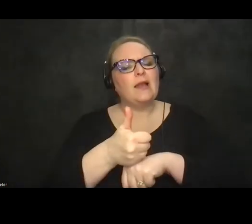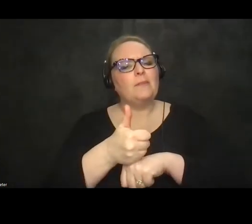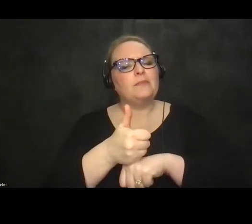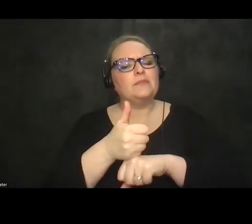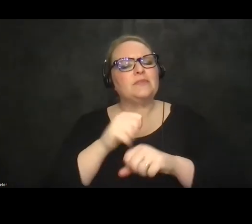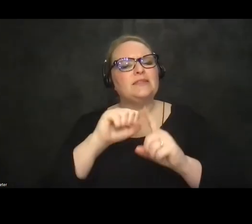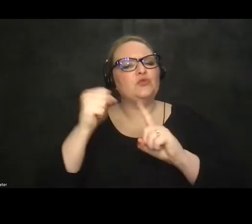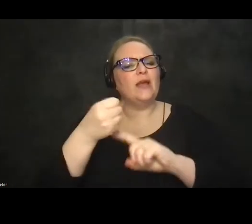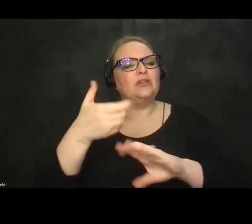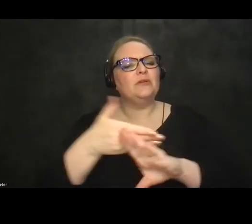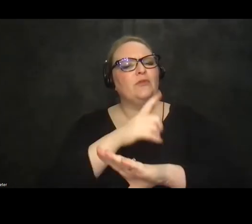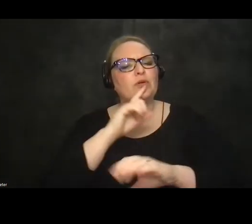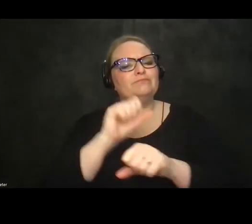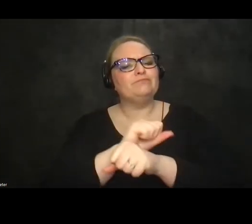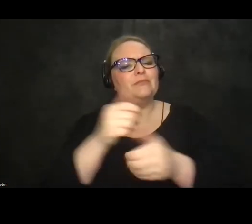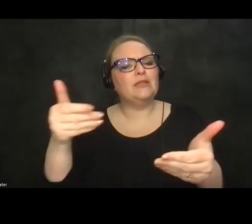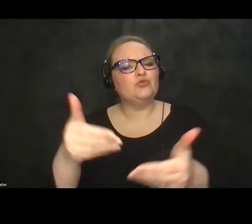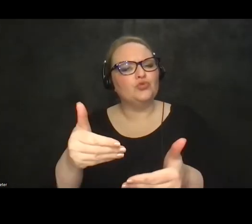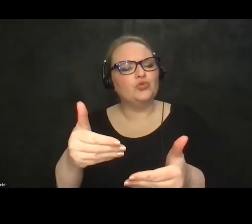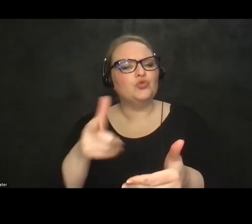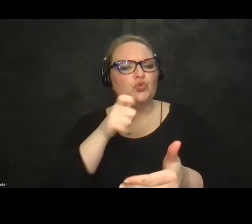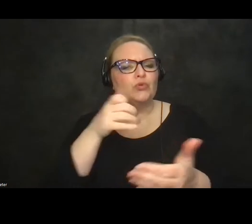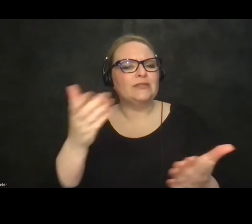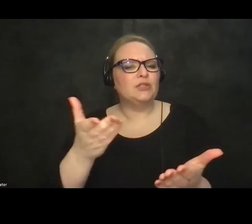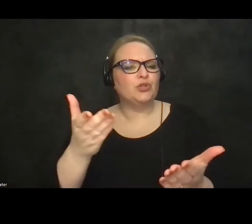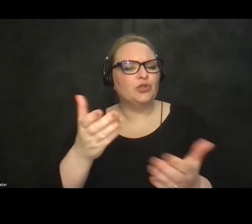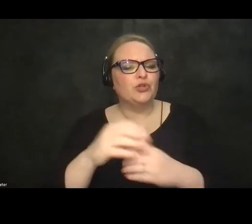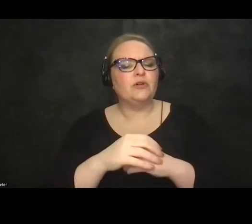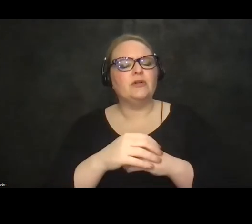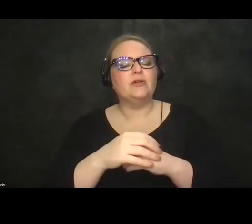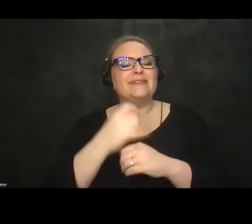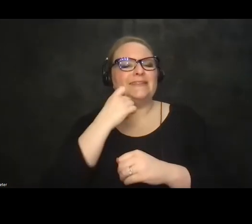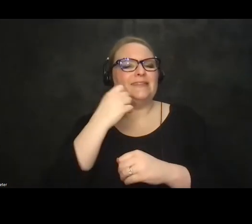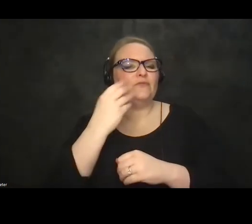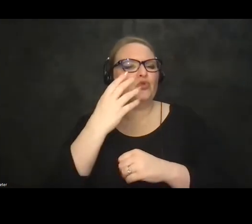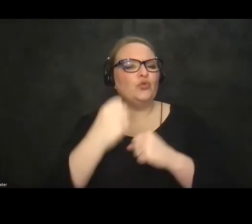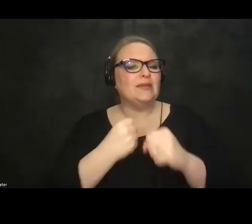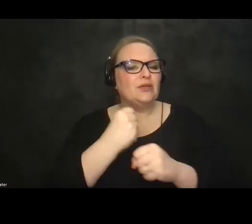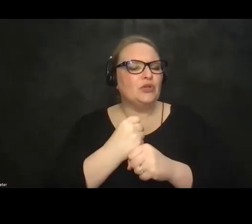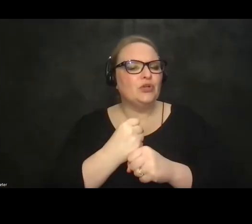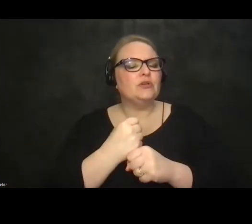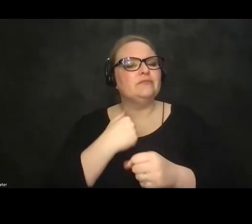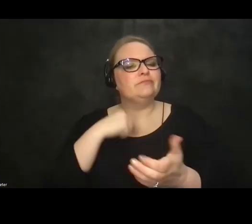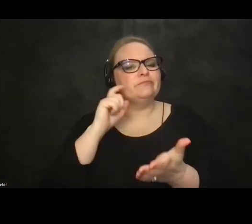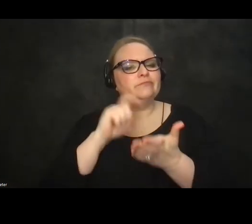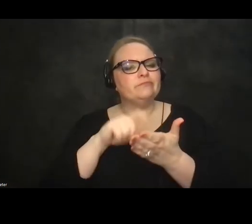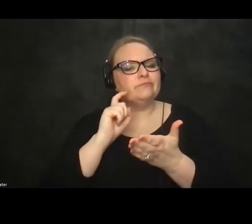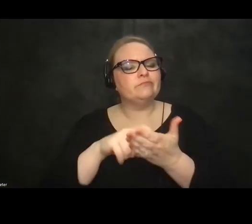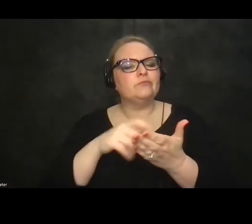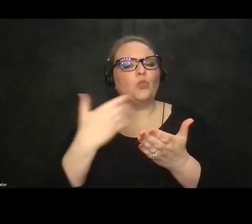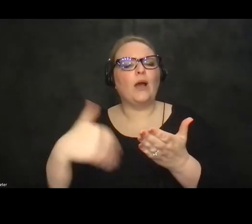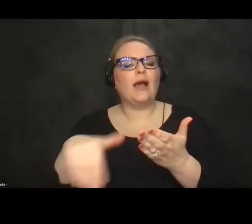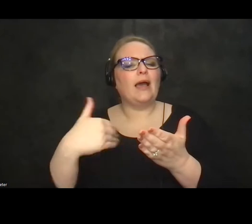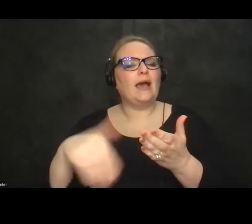introduce uh uh our speakers um the last few years have seen significant change